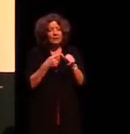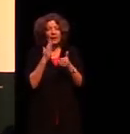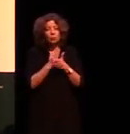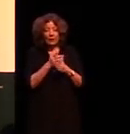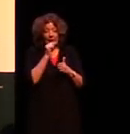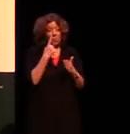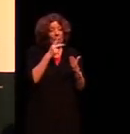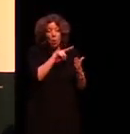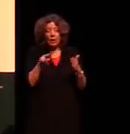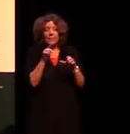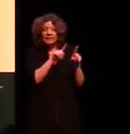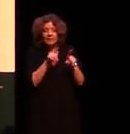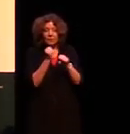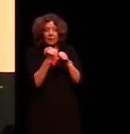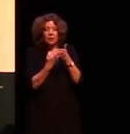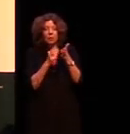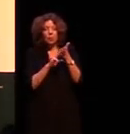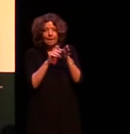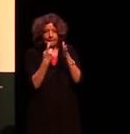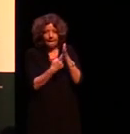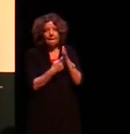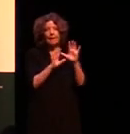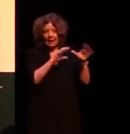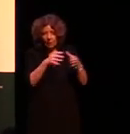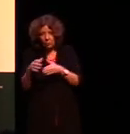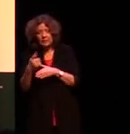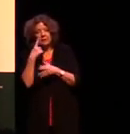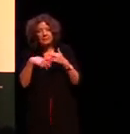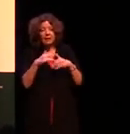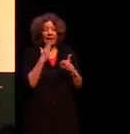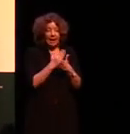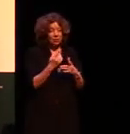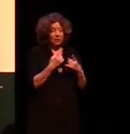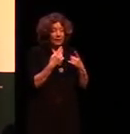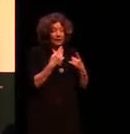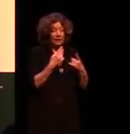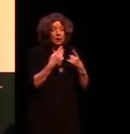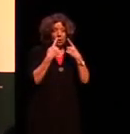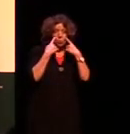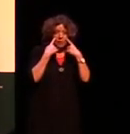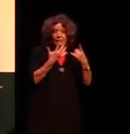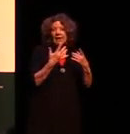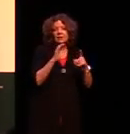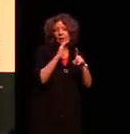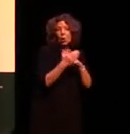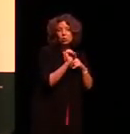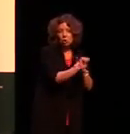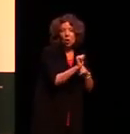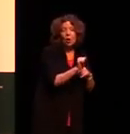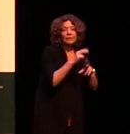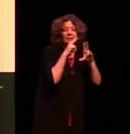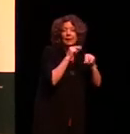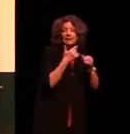we look at some of these grammatical categories in languages and see whether they reflect cultural perspectives of speakers perhaps is there any